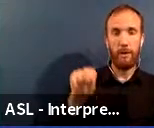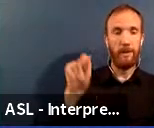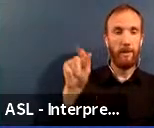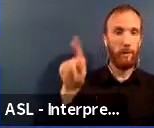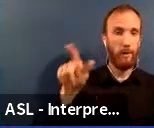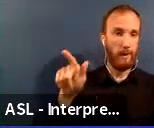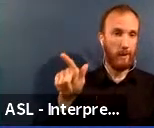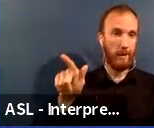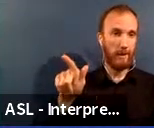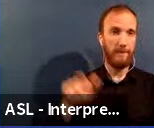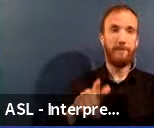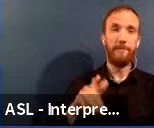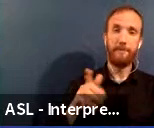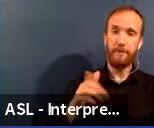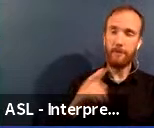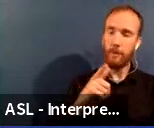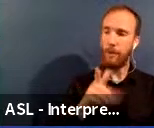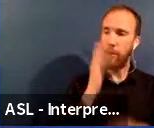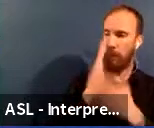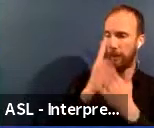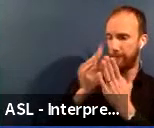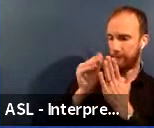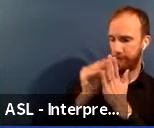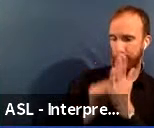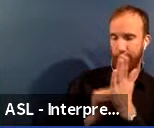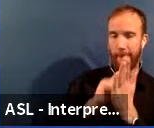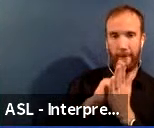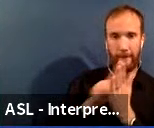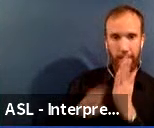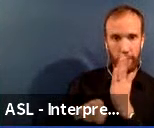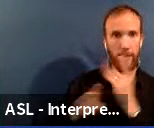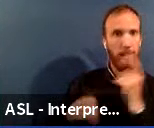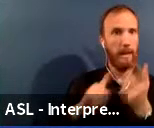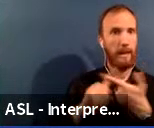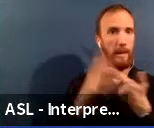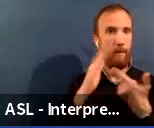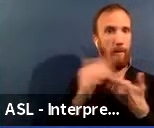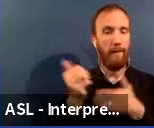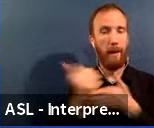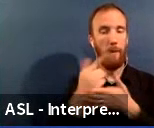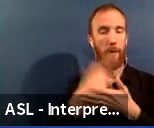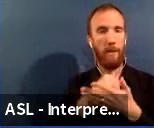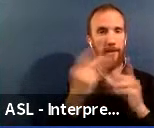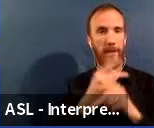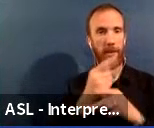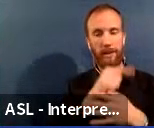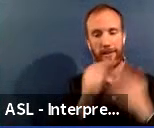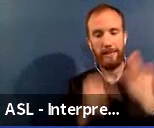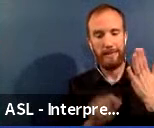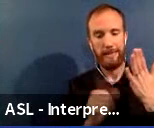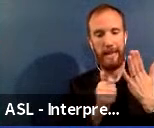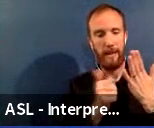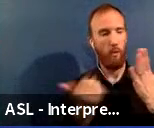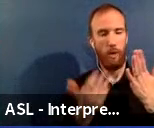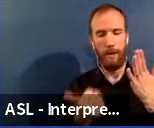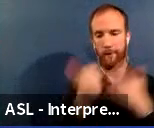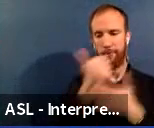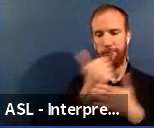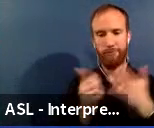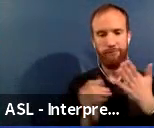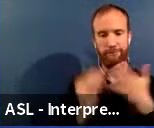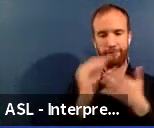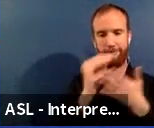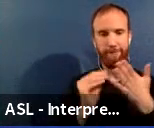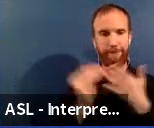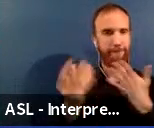help to inform these categories, the final categories for the FY22 plan. Again, thank you so much for your participation, and I'll turn